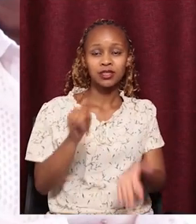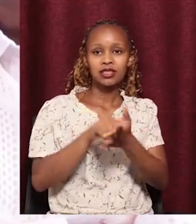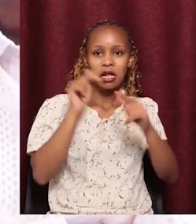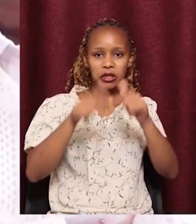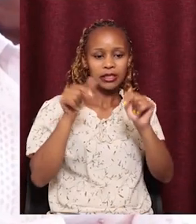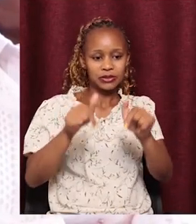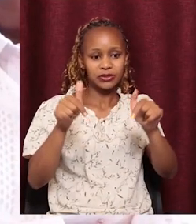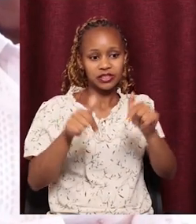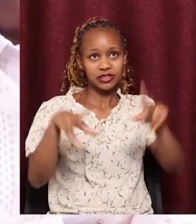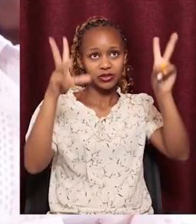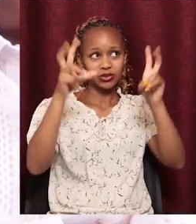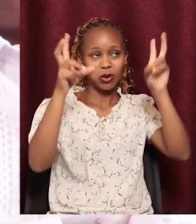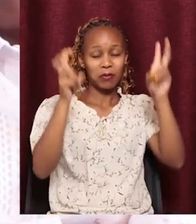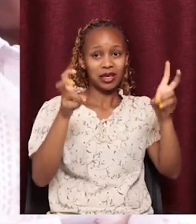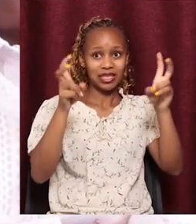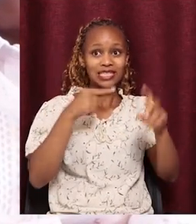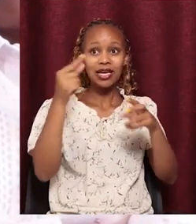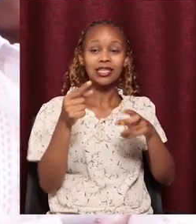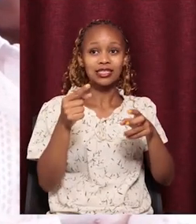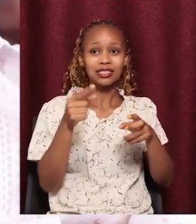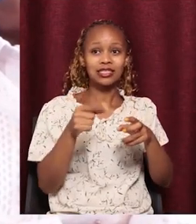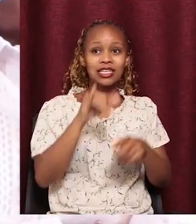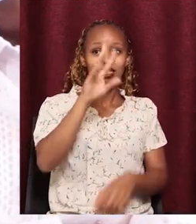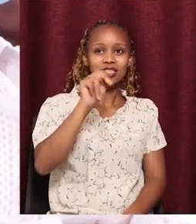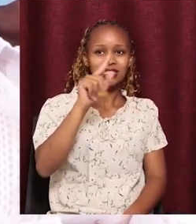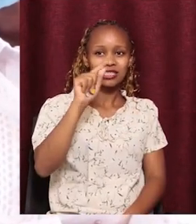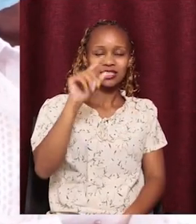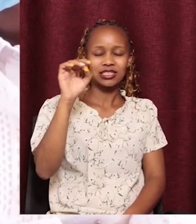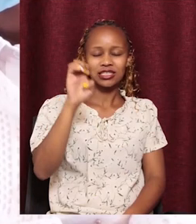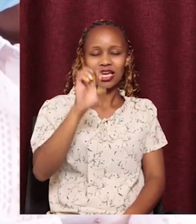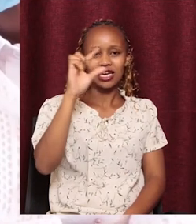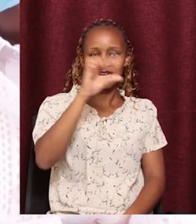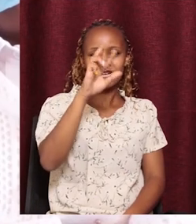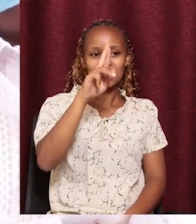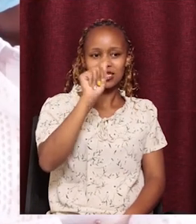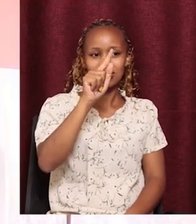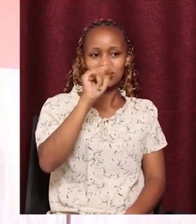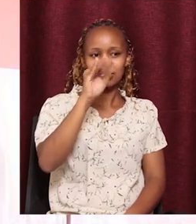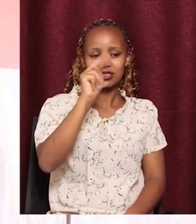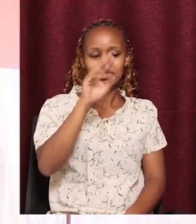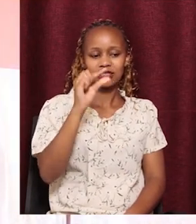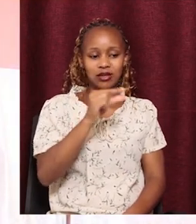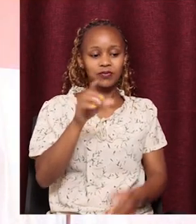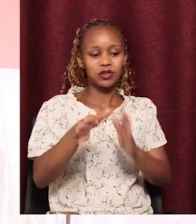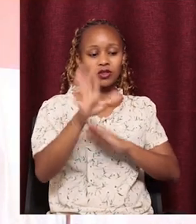But today's theme is integrating God in your business.